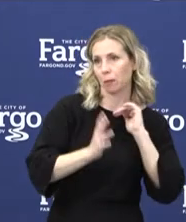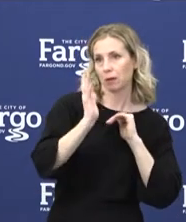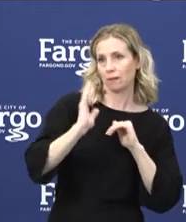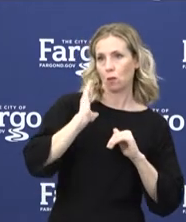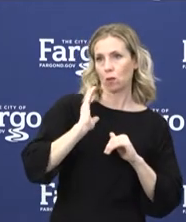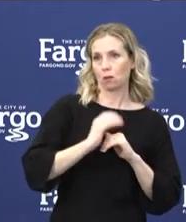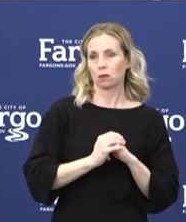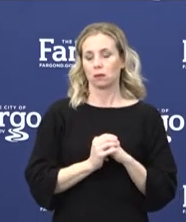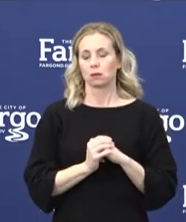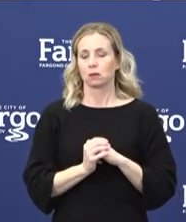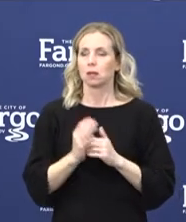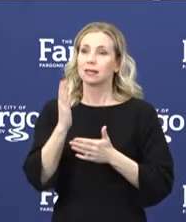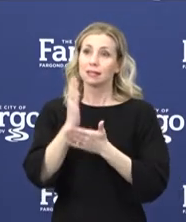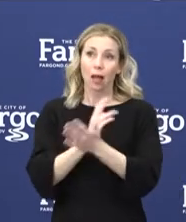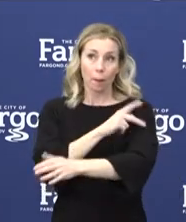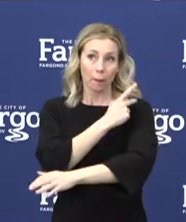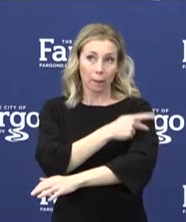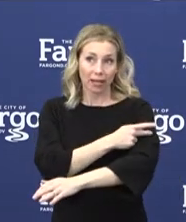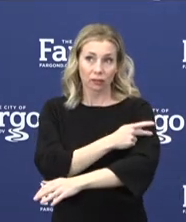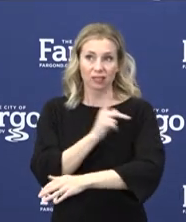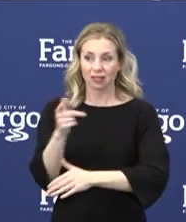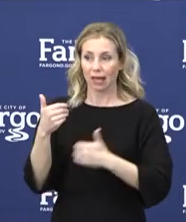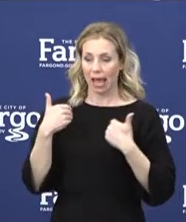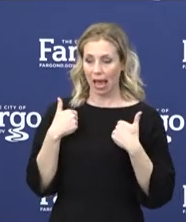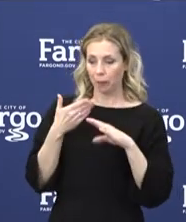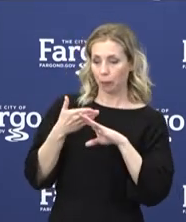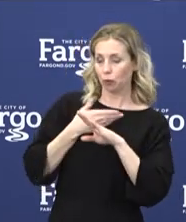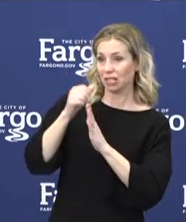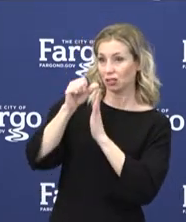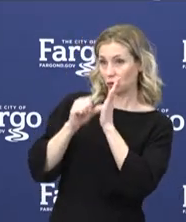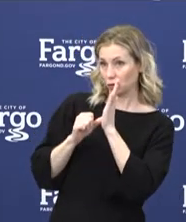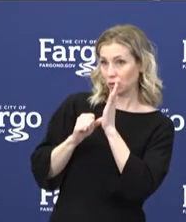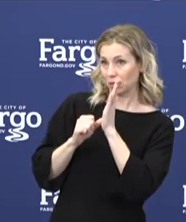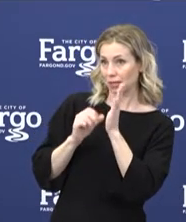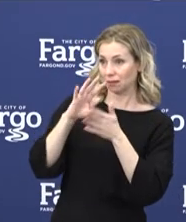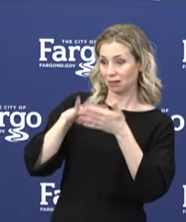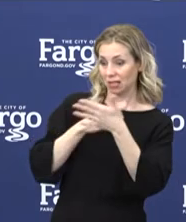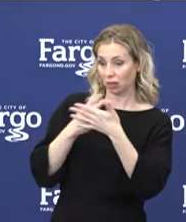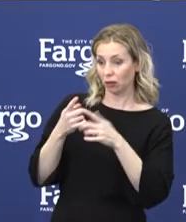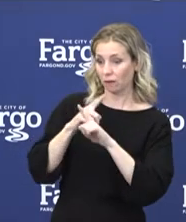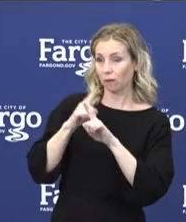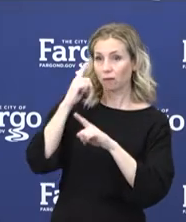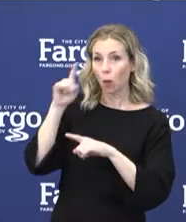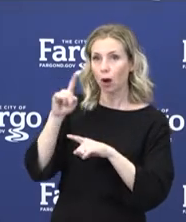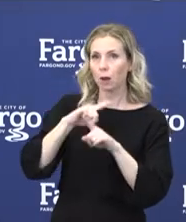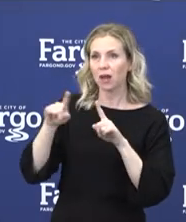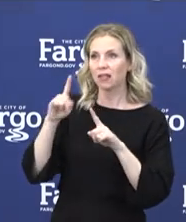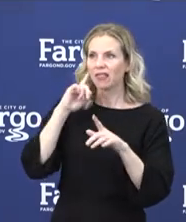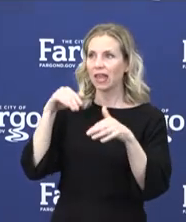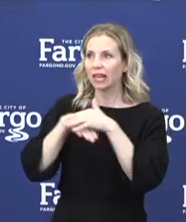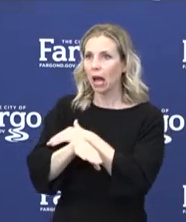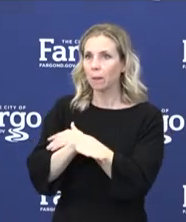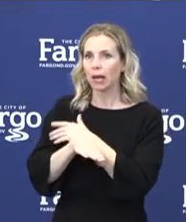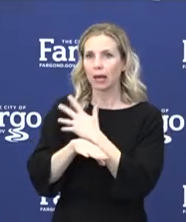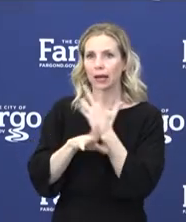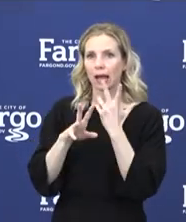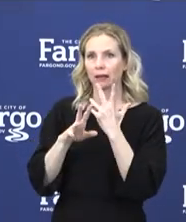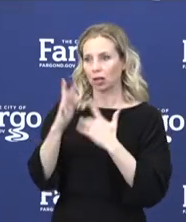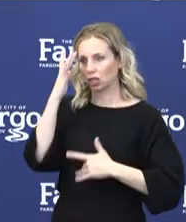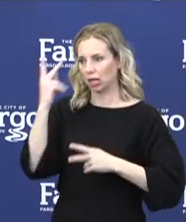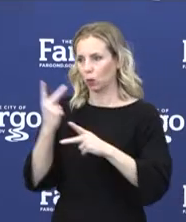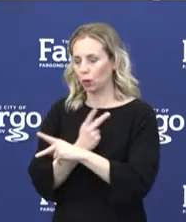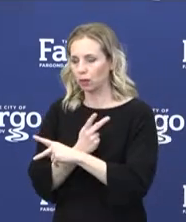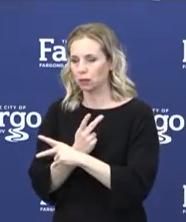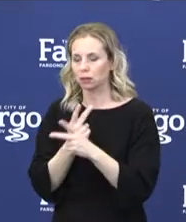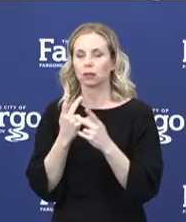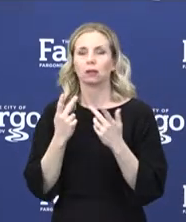had conditions that they had already had pre-scheduled surgeries for. And they, yeah, you can put the slide up now,